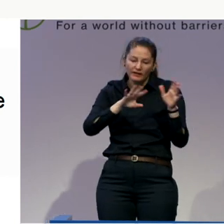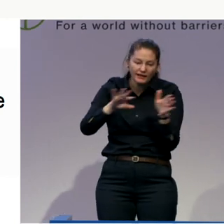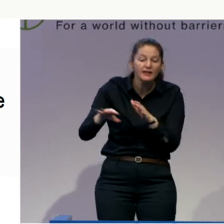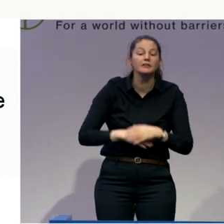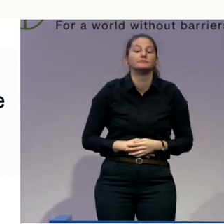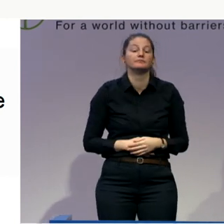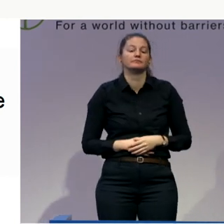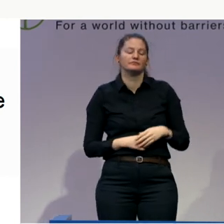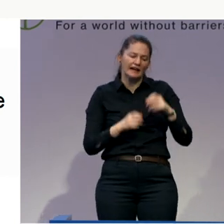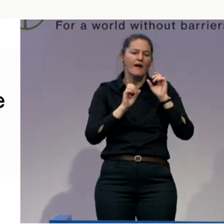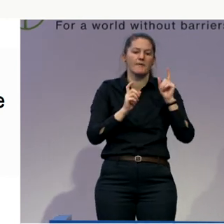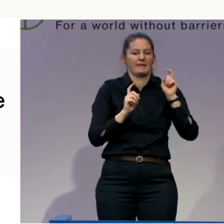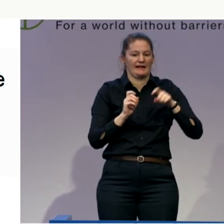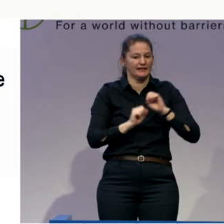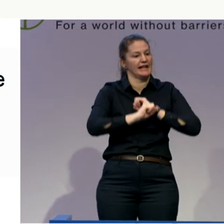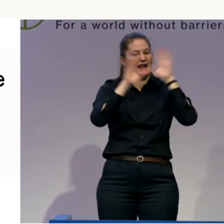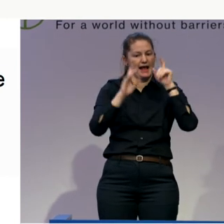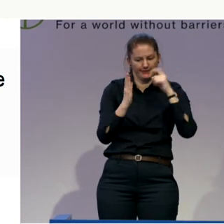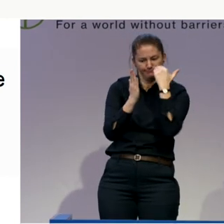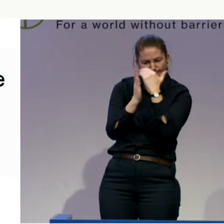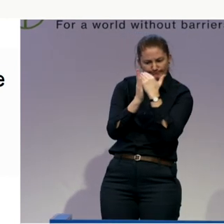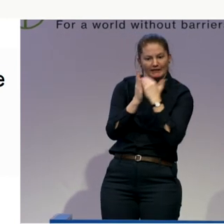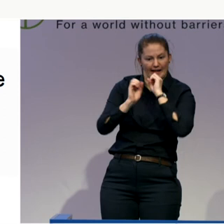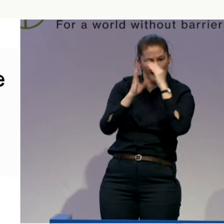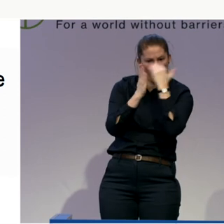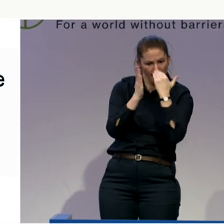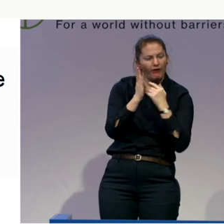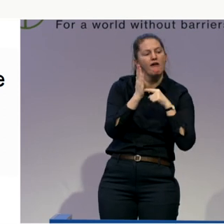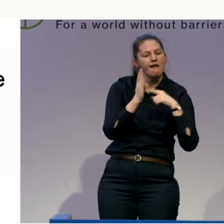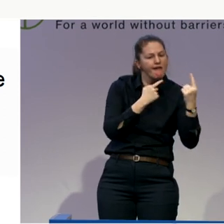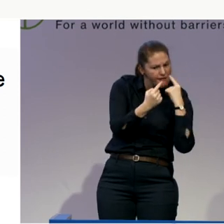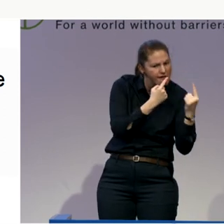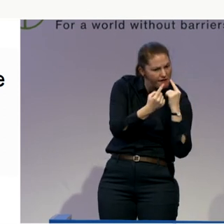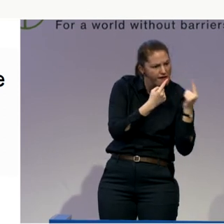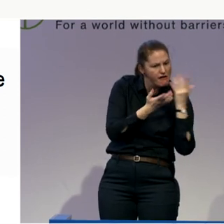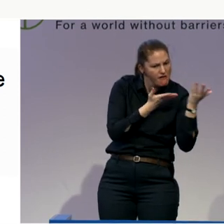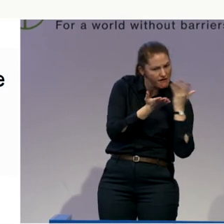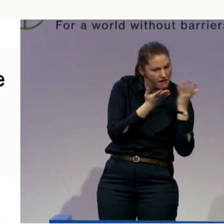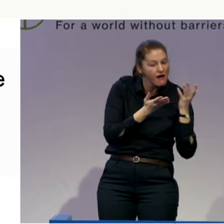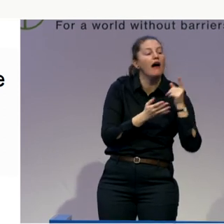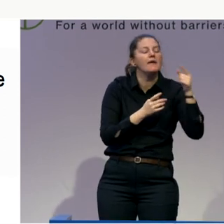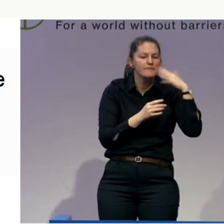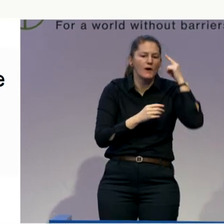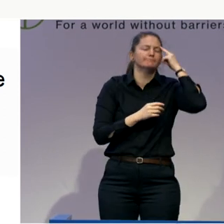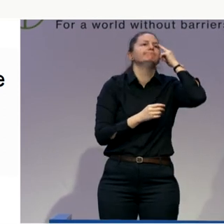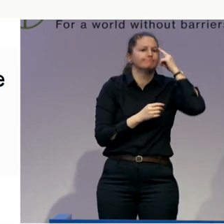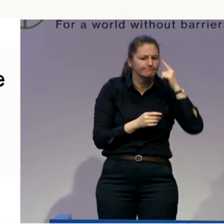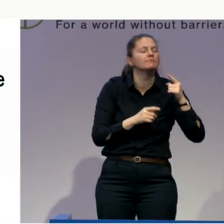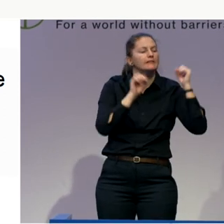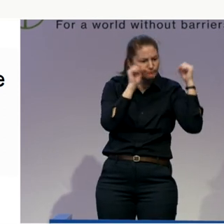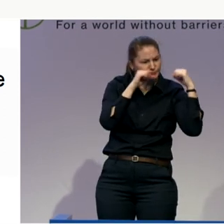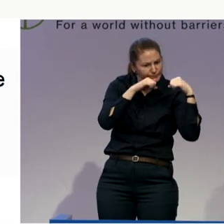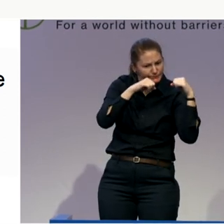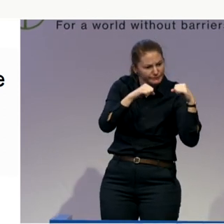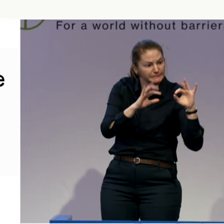A list of what I expect from you. Negotiation. I don't want to be unreasonable. You don't want to pay no attention. And if you